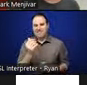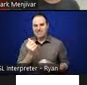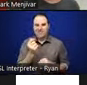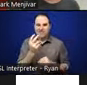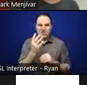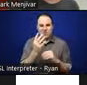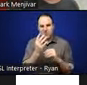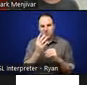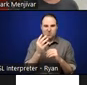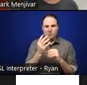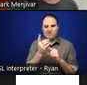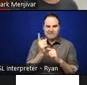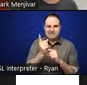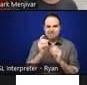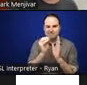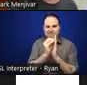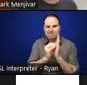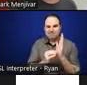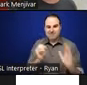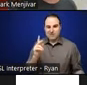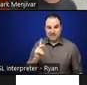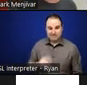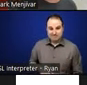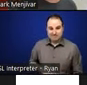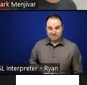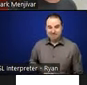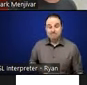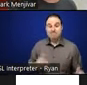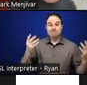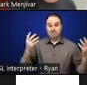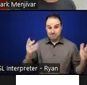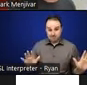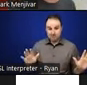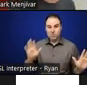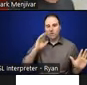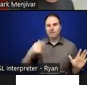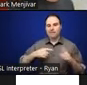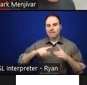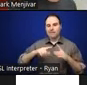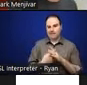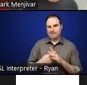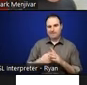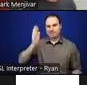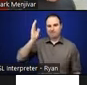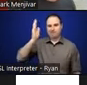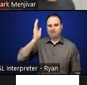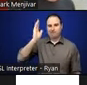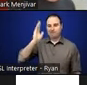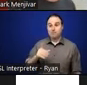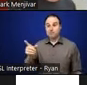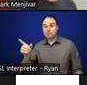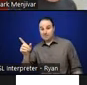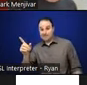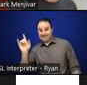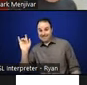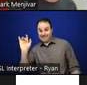thoughts down. And then I'm going to go ahead and jump in and start sharing. So you can even add to this list as it goes on and